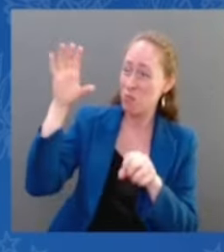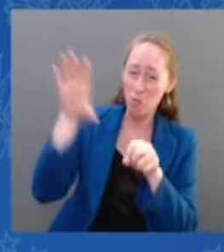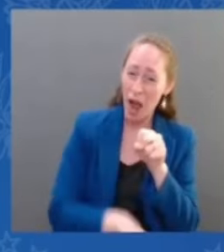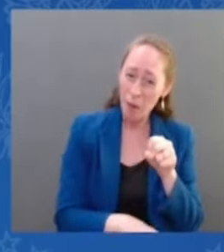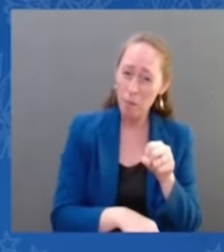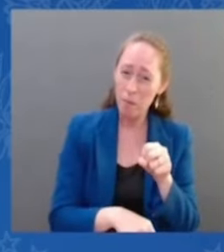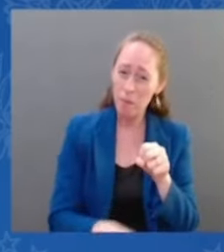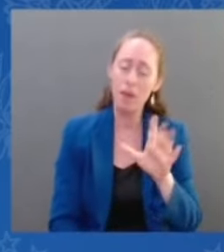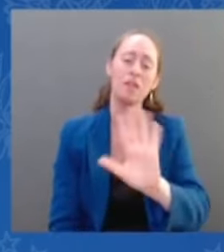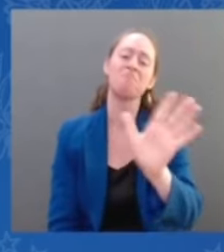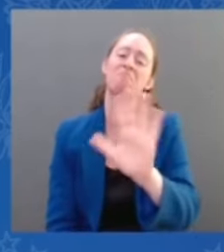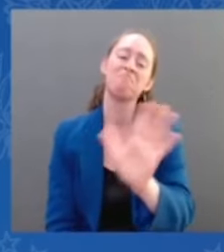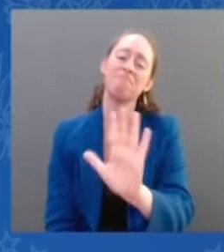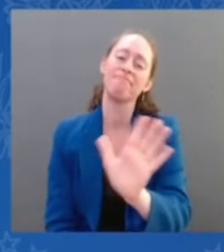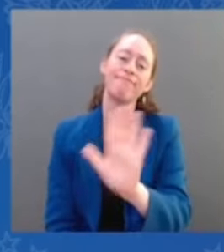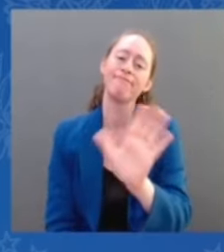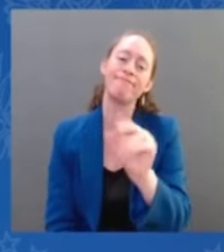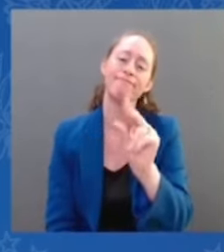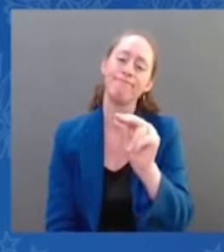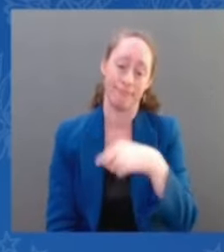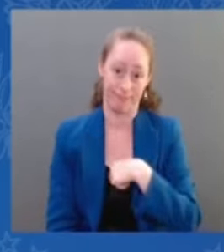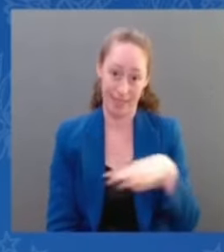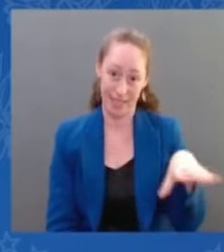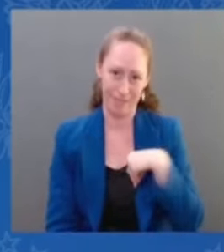I can't think of anything as much more extreme.